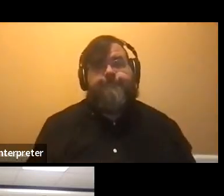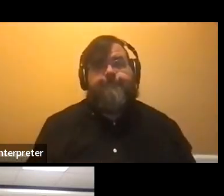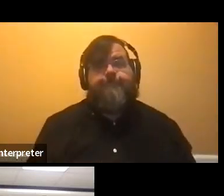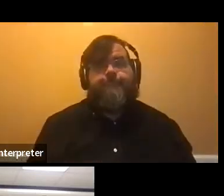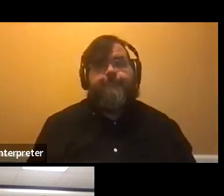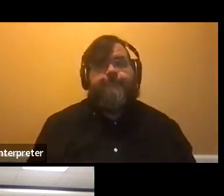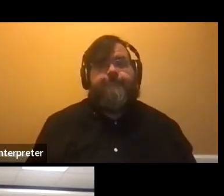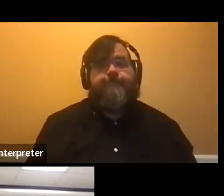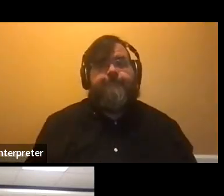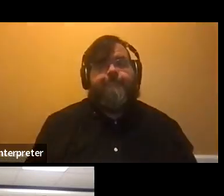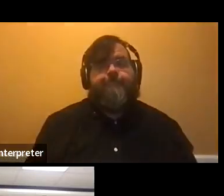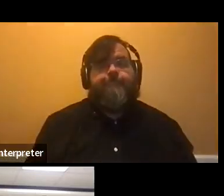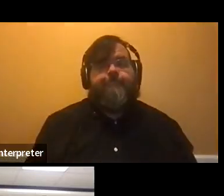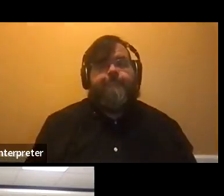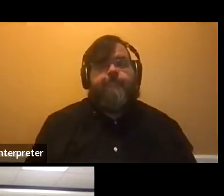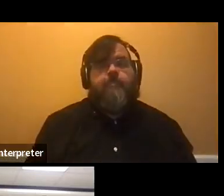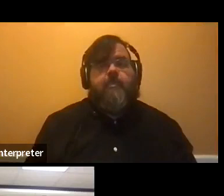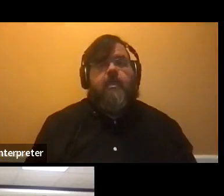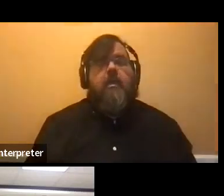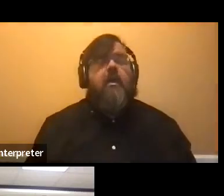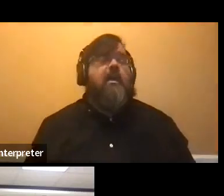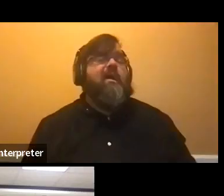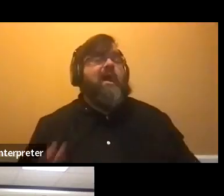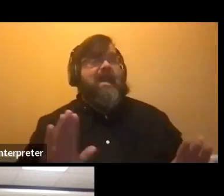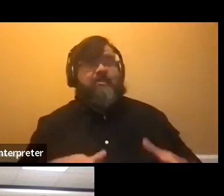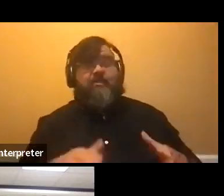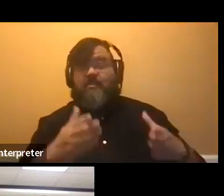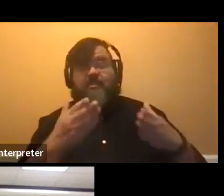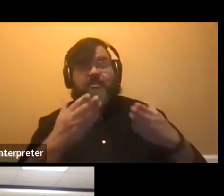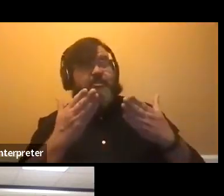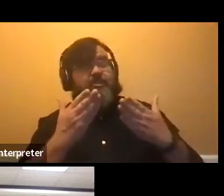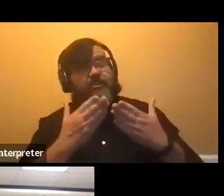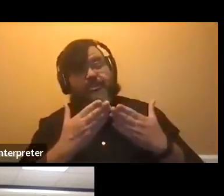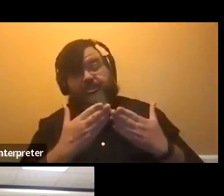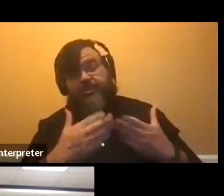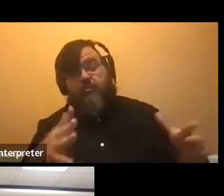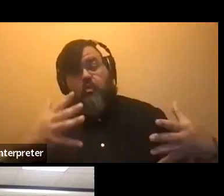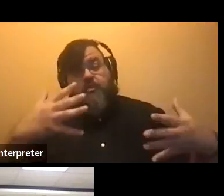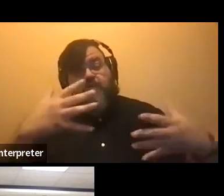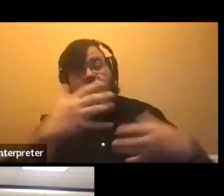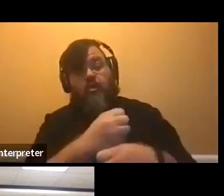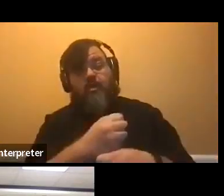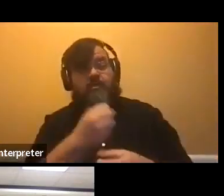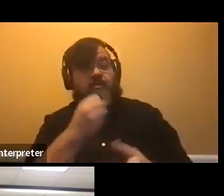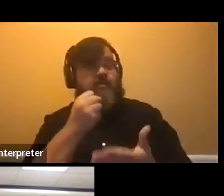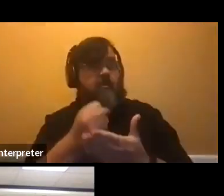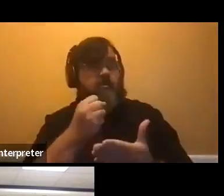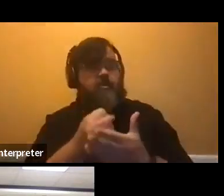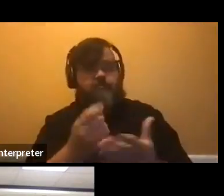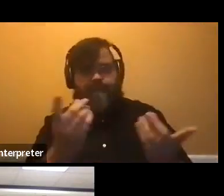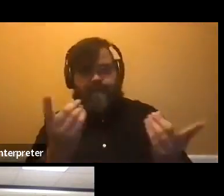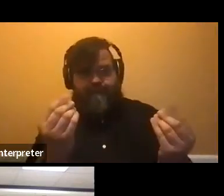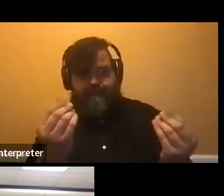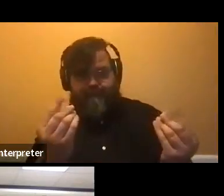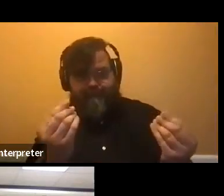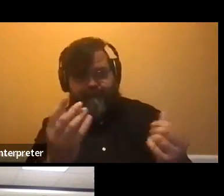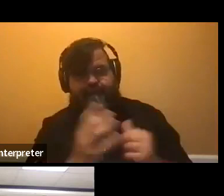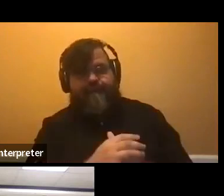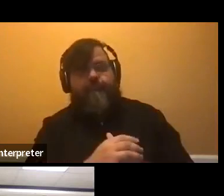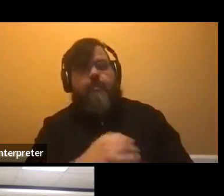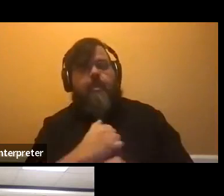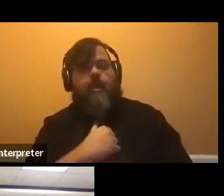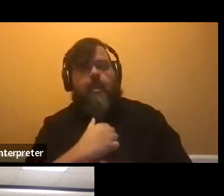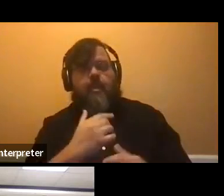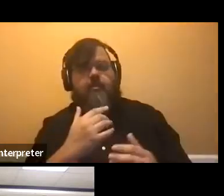Um, just to give kind of a general, um, summary about our scholarships, we, like I, I had said,